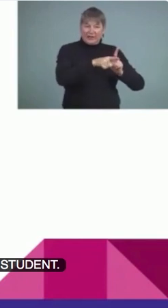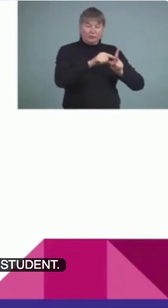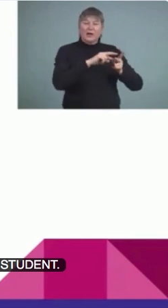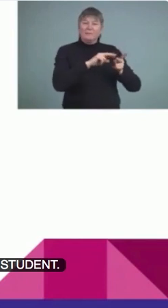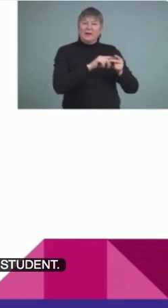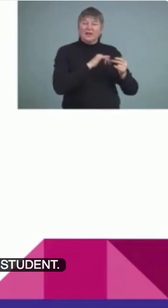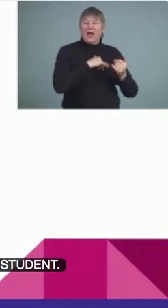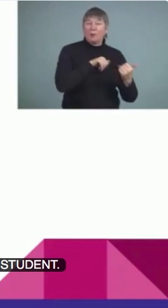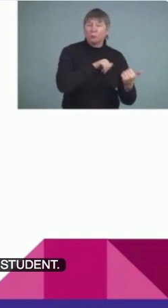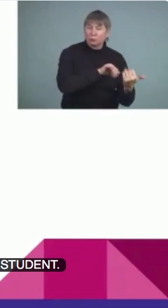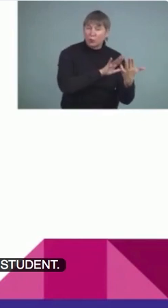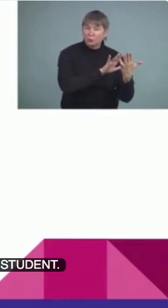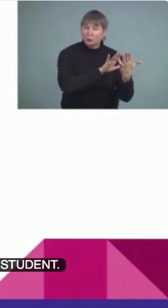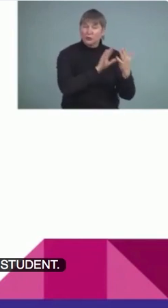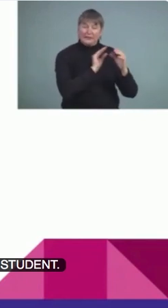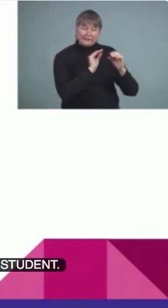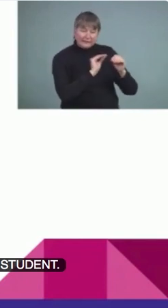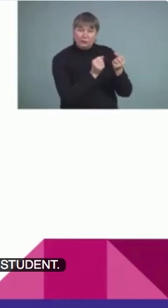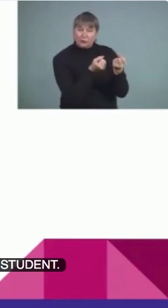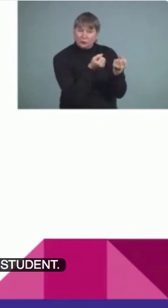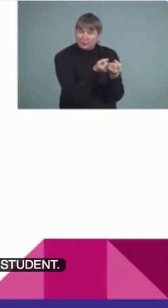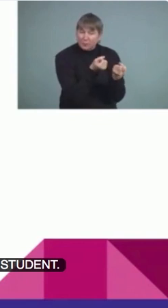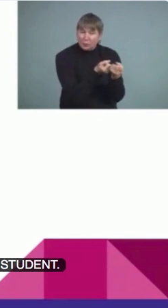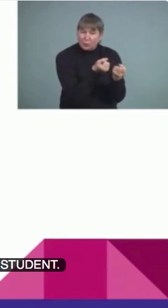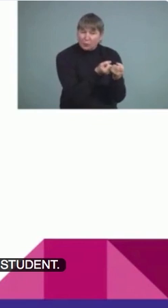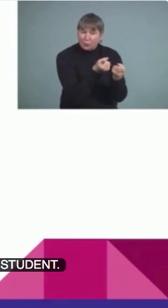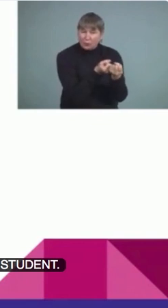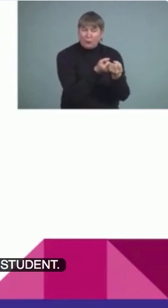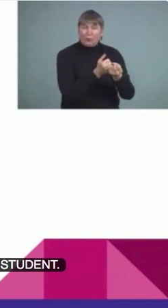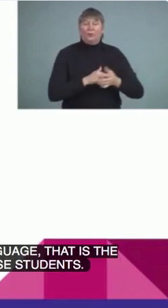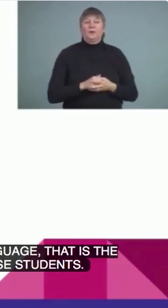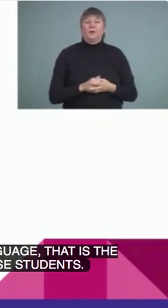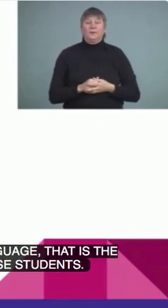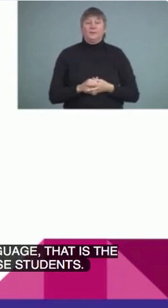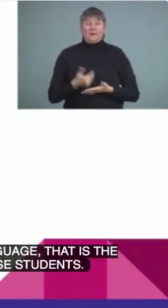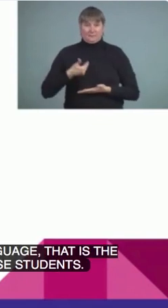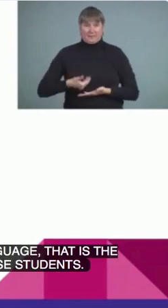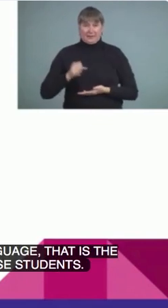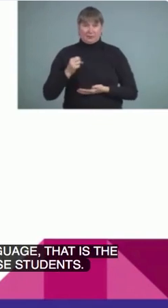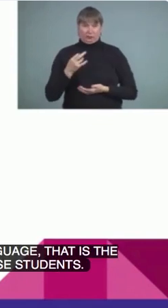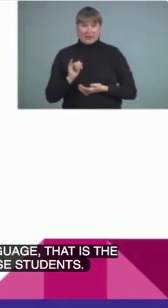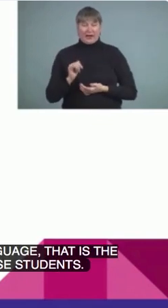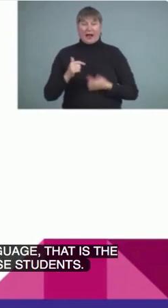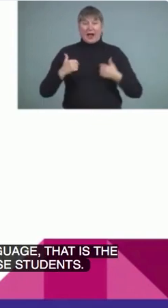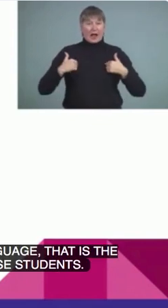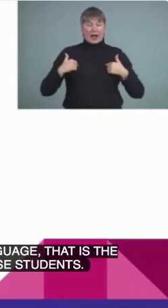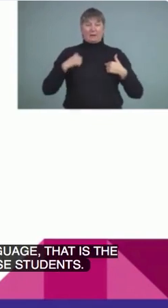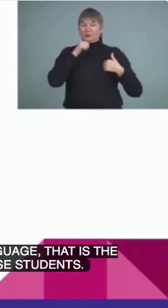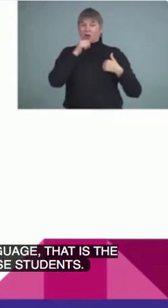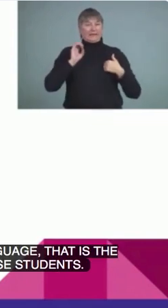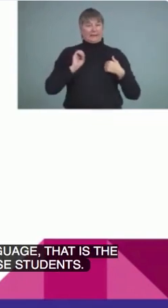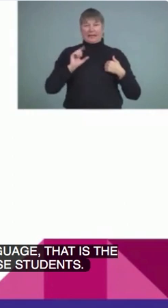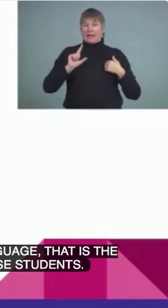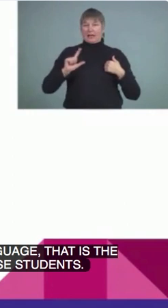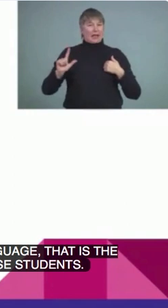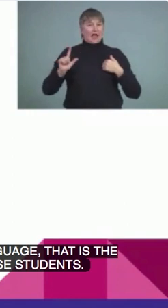that we use to help support these students. So myself I am not an ELL consultant because